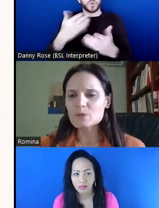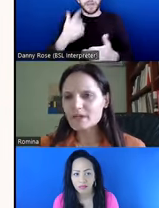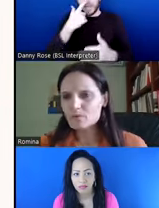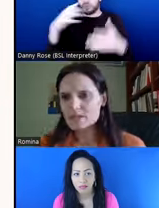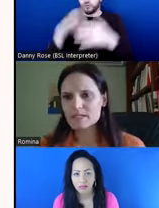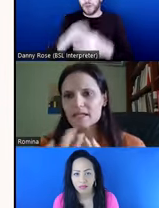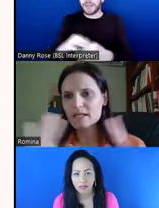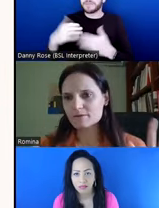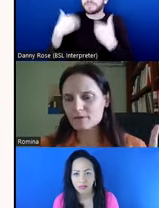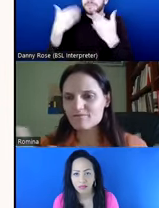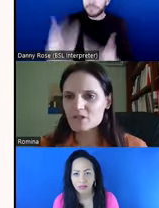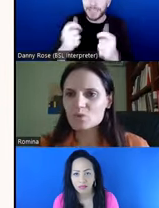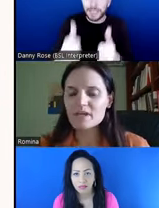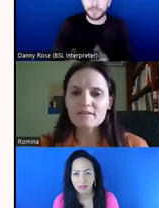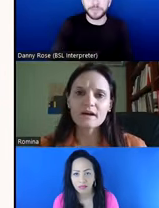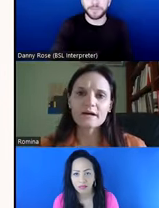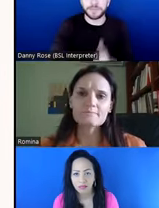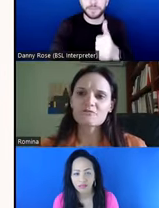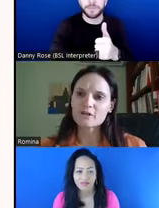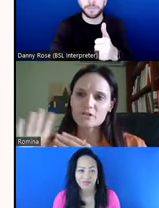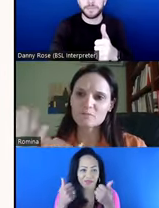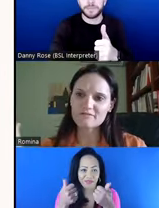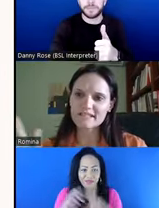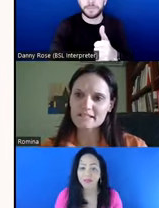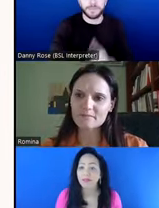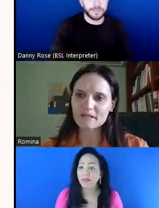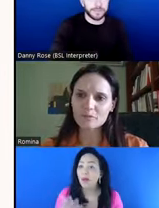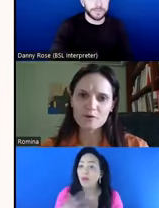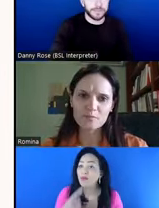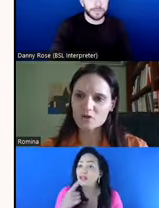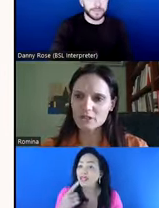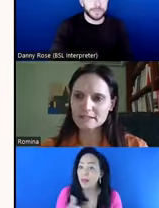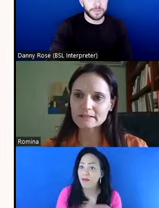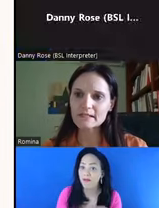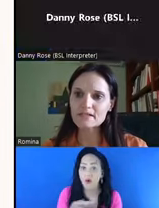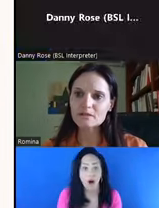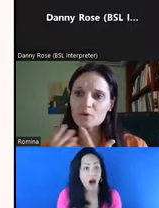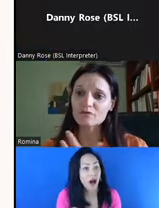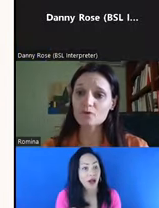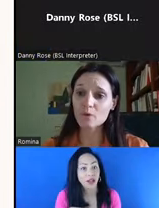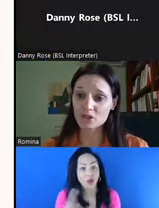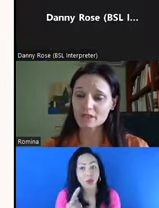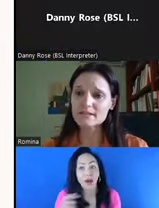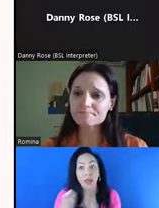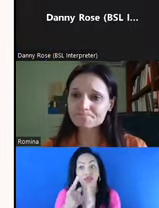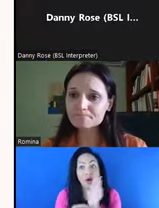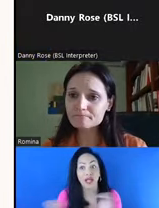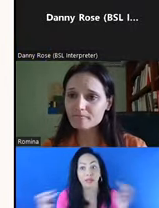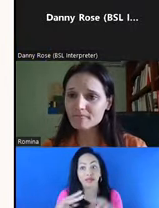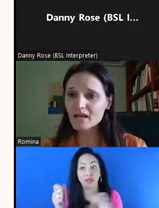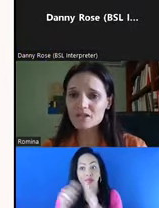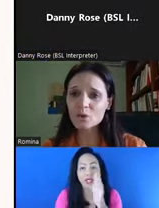So what I want to say and finish with, before I just briefly say something about Project Dildul, is to pose a few questions